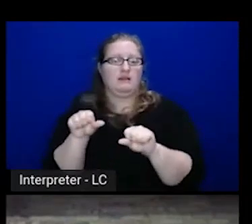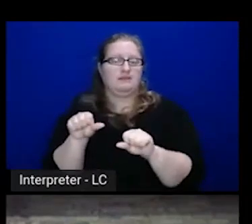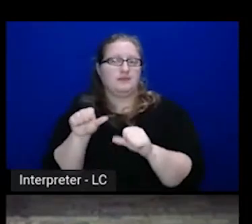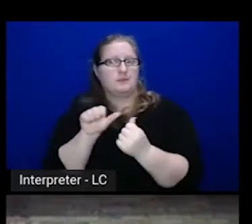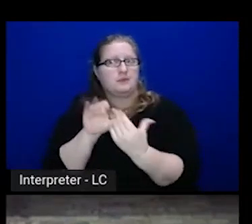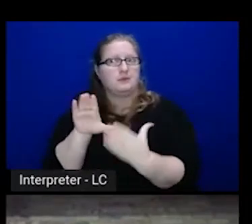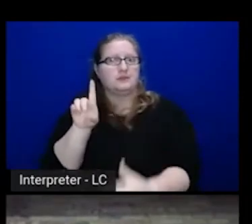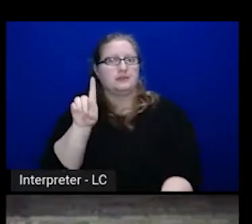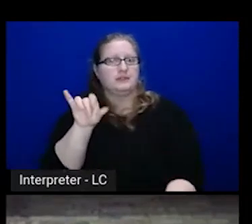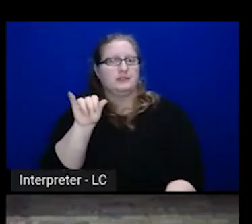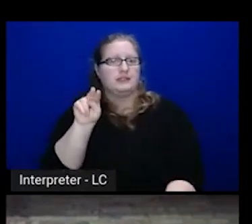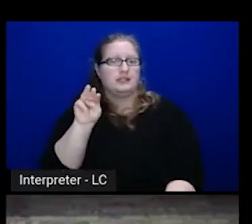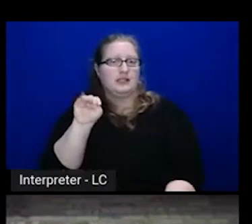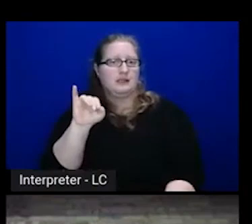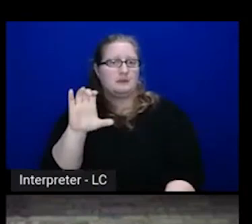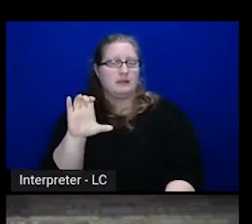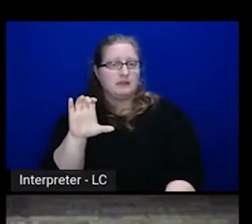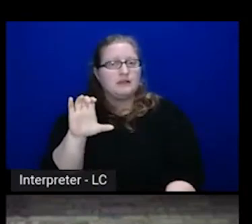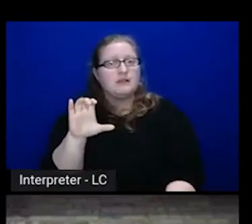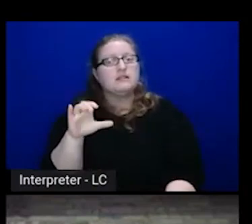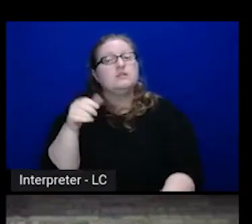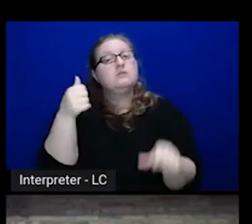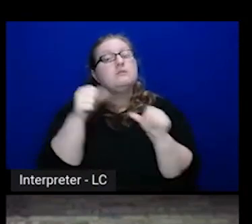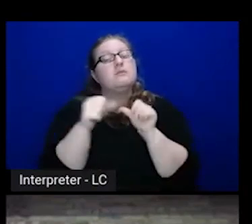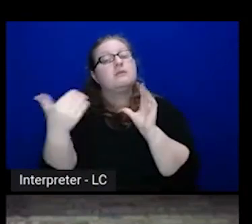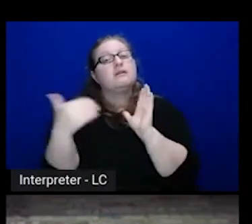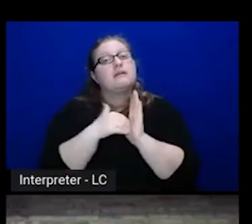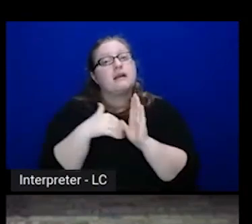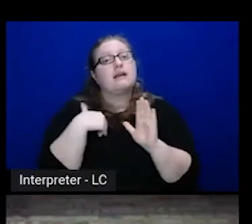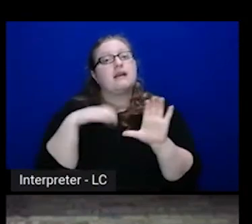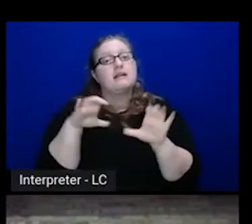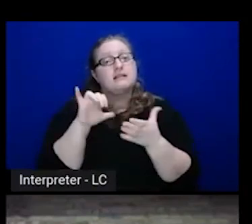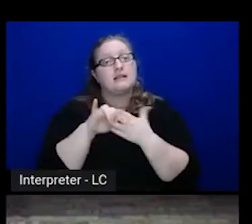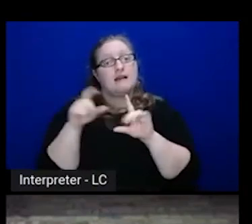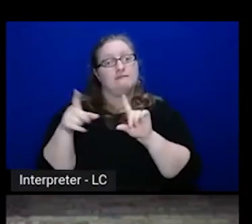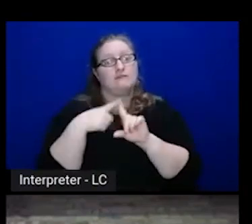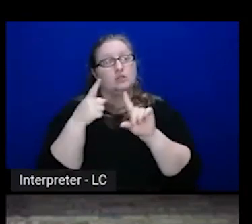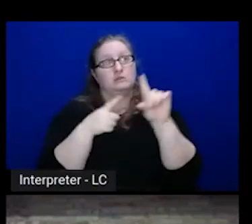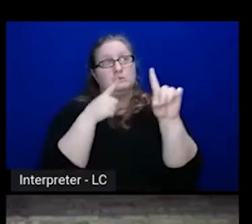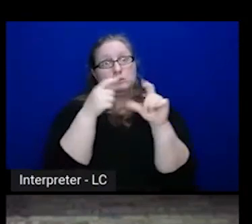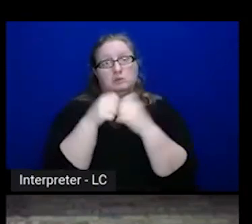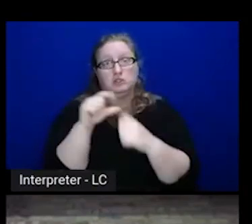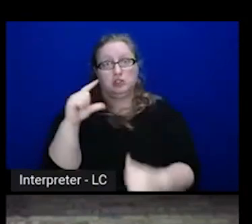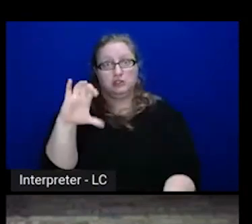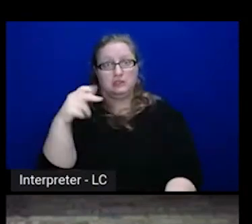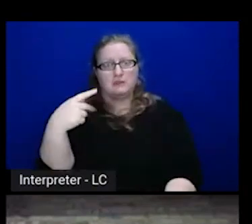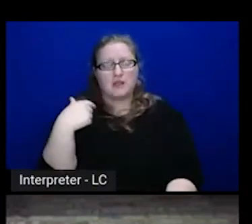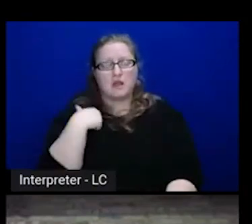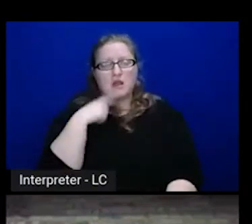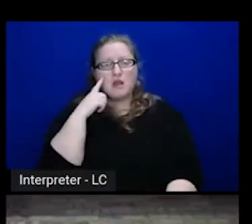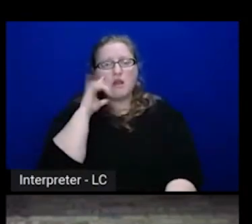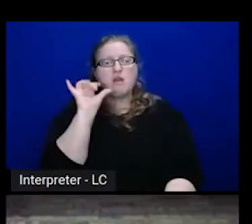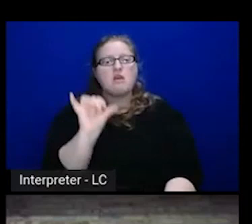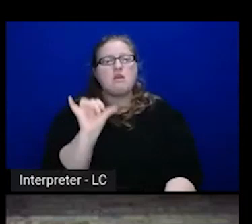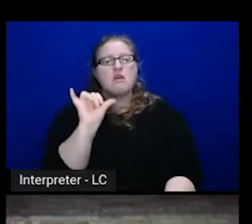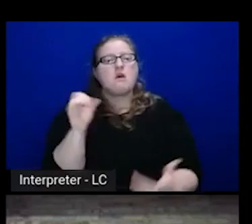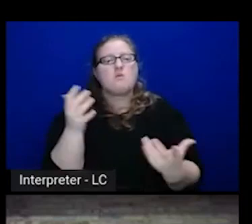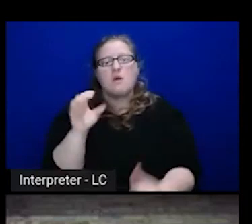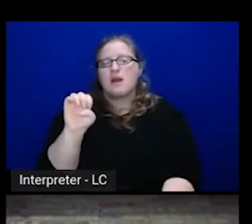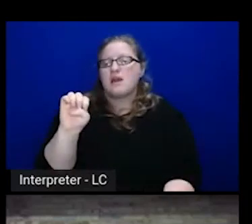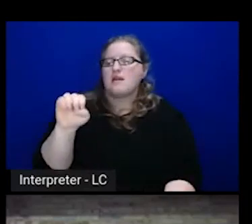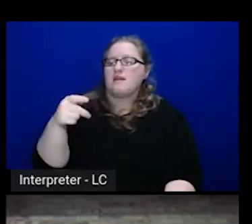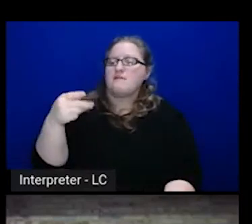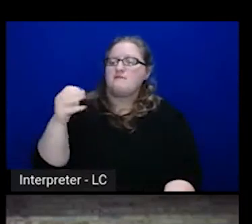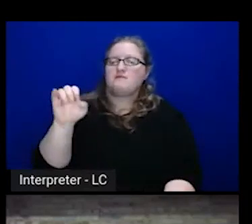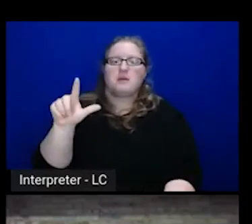I remember, again, when I first did that Terraform mission with GCP and I discovered what an ephemeral IP was. didn't really, it wasn't really a concept.